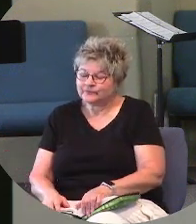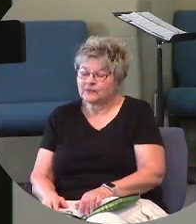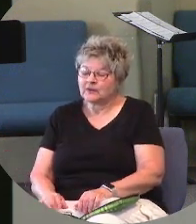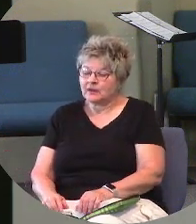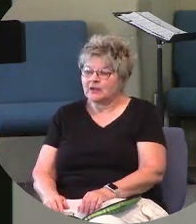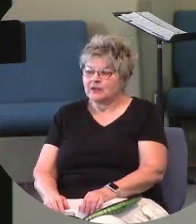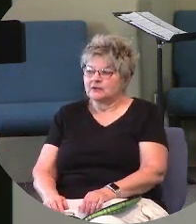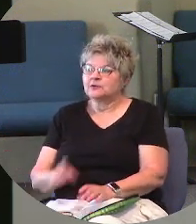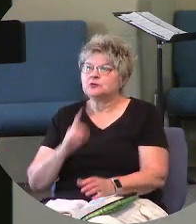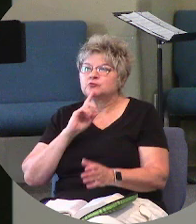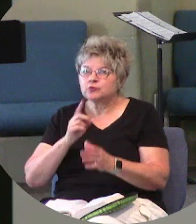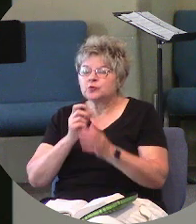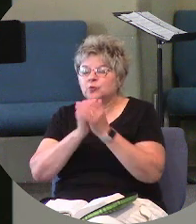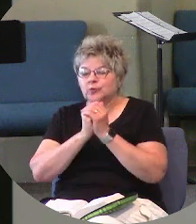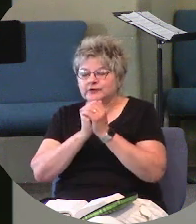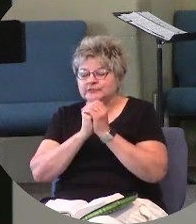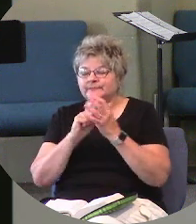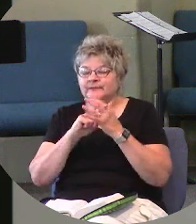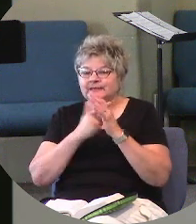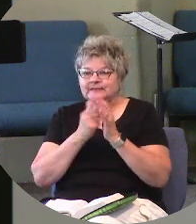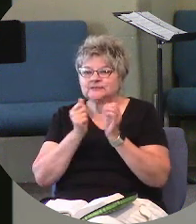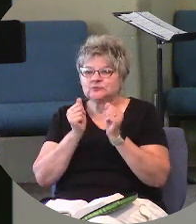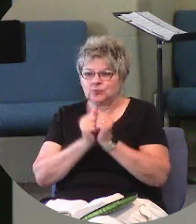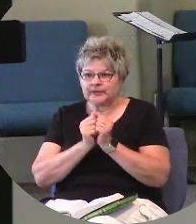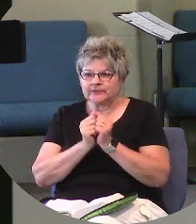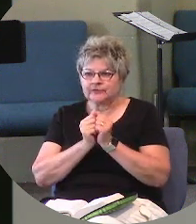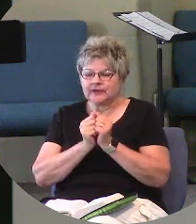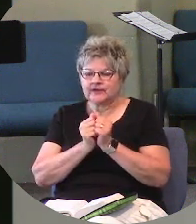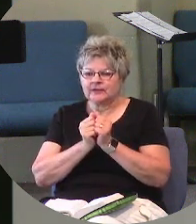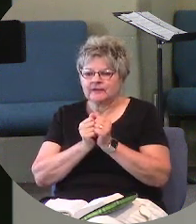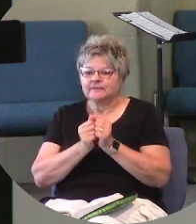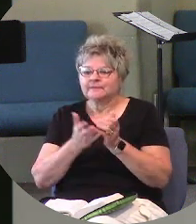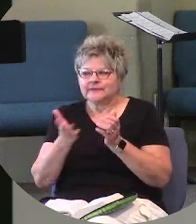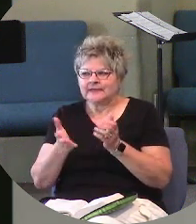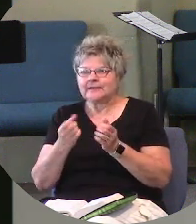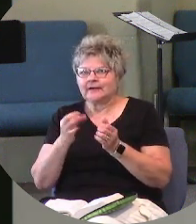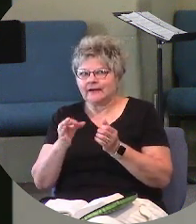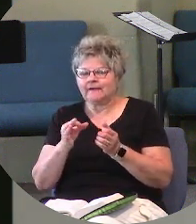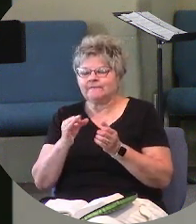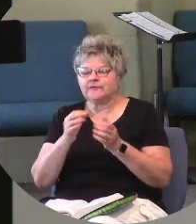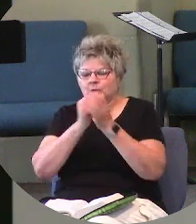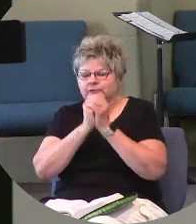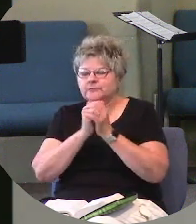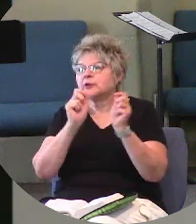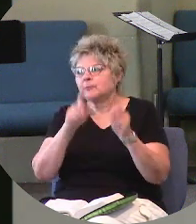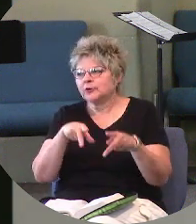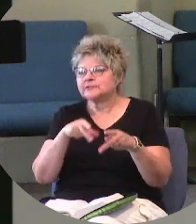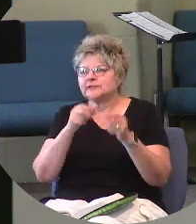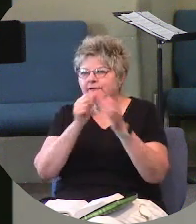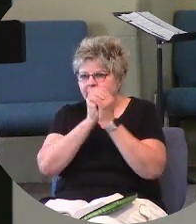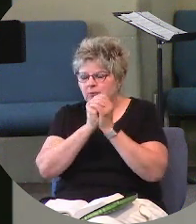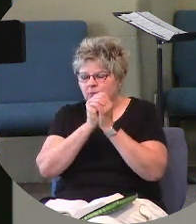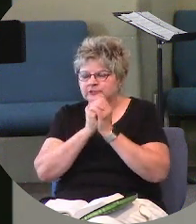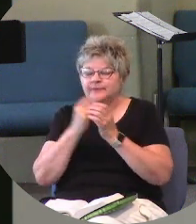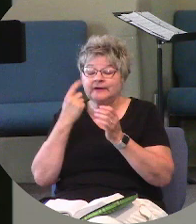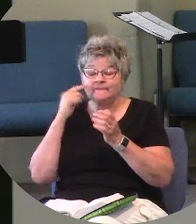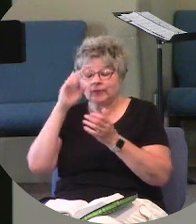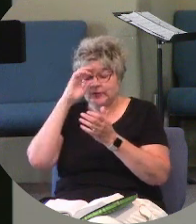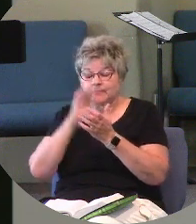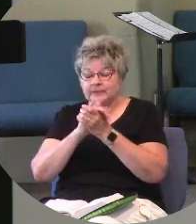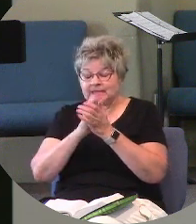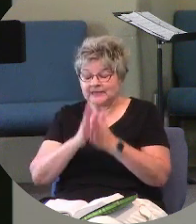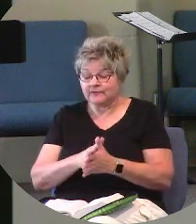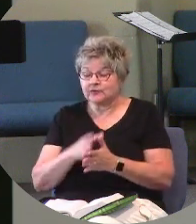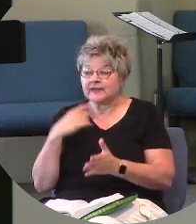See, true worship begins with the object of your worship. Or the person of your worship. And for the believer, the